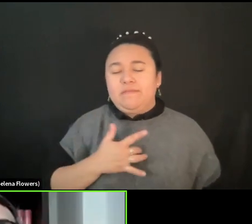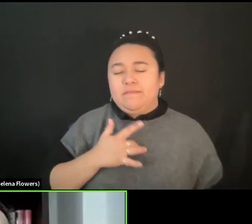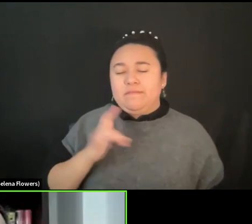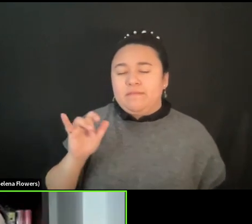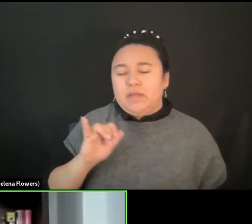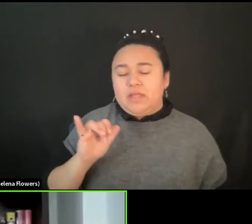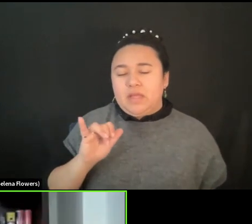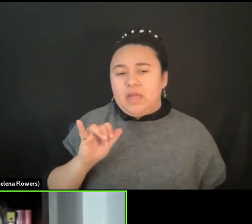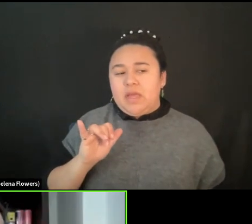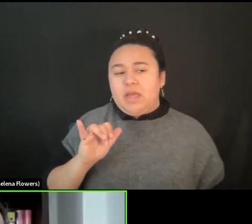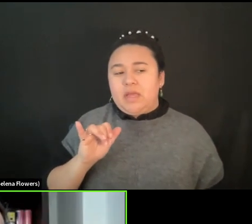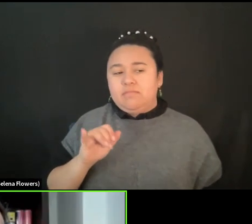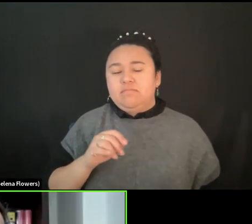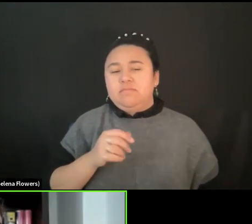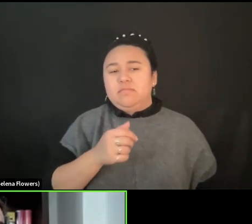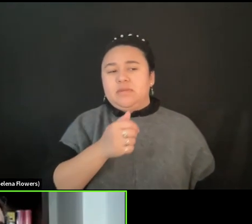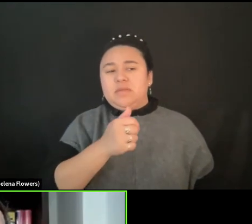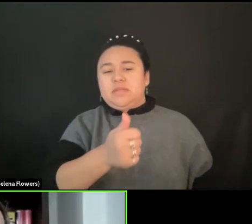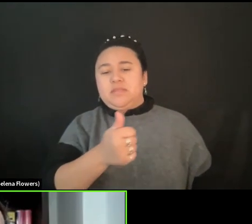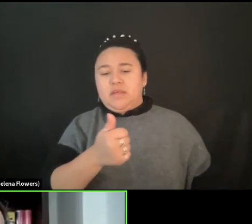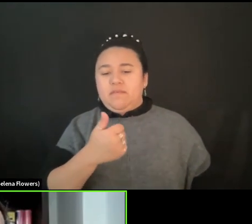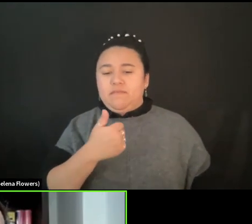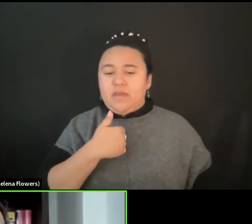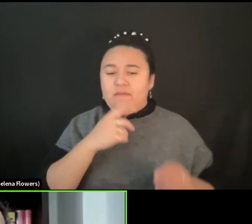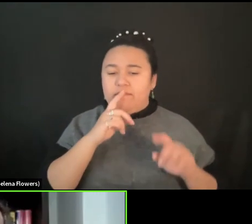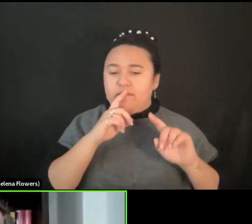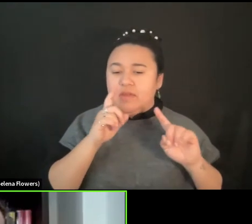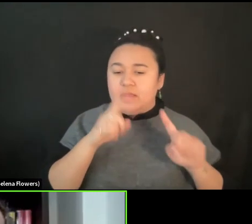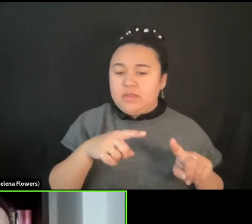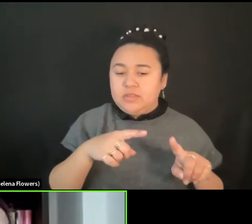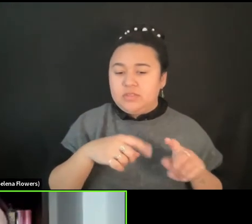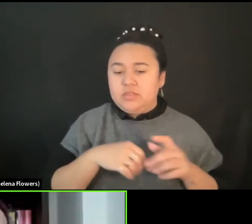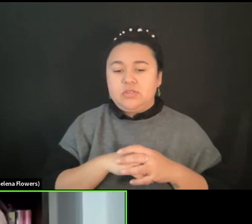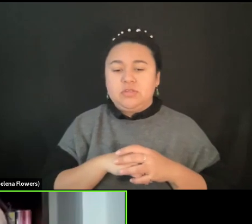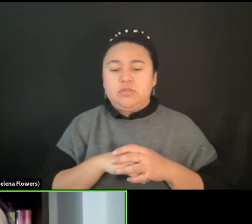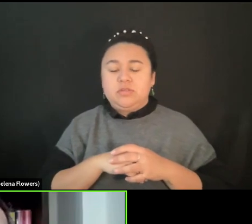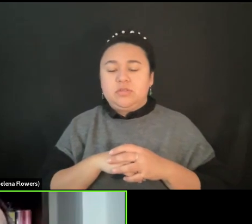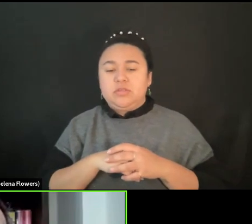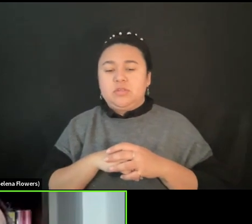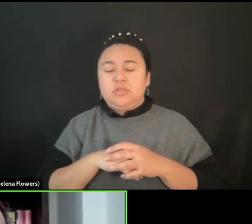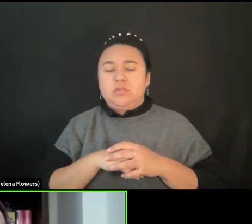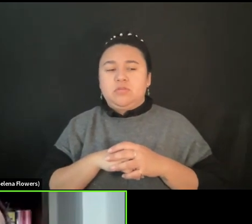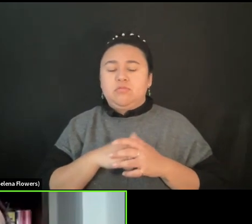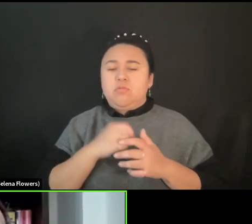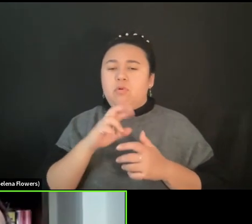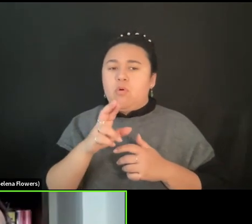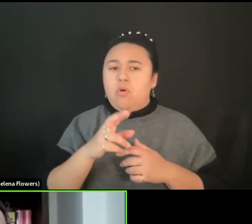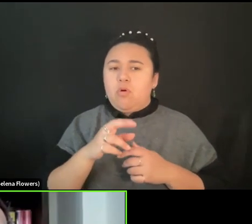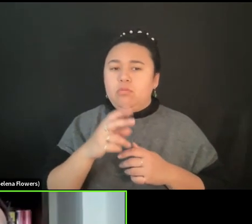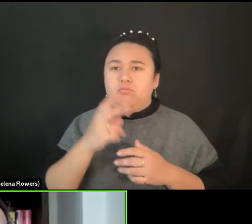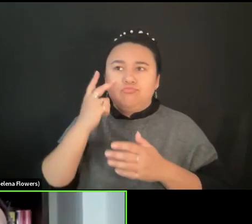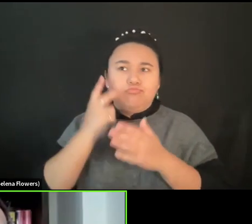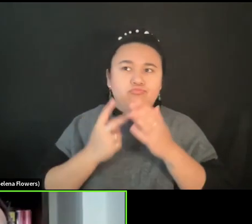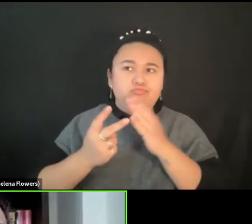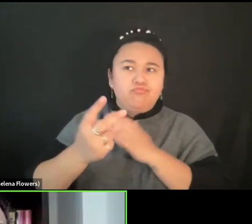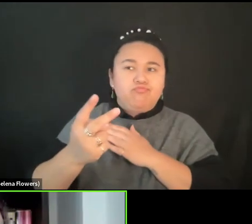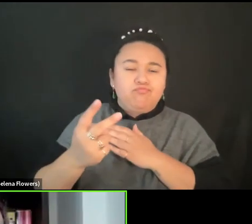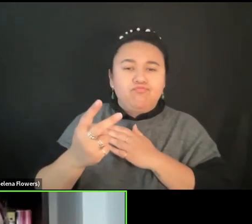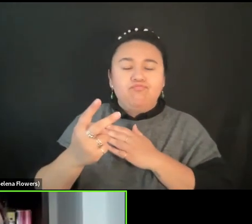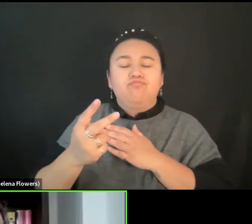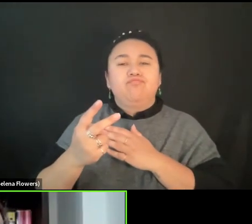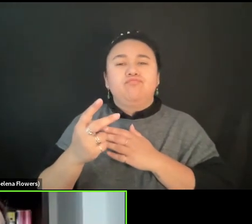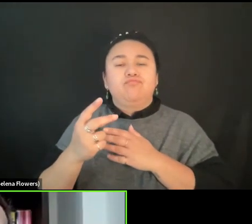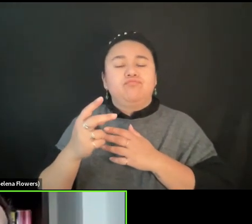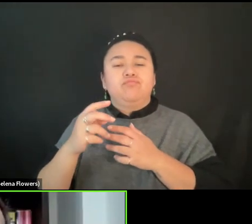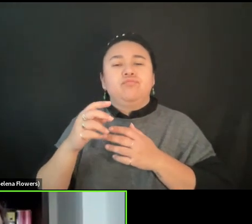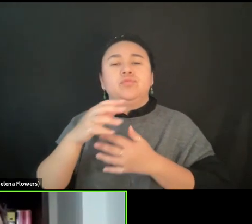the answers or knowing or being one step ahead of social issues